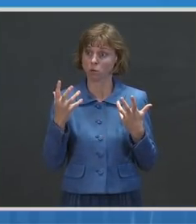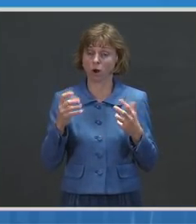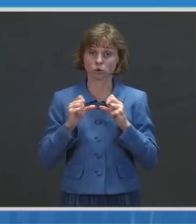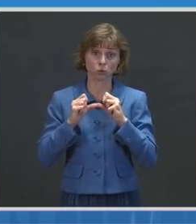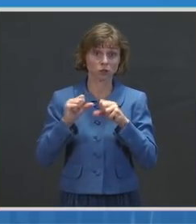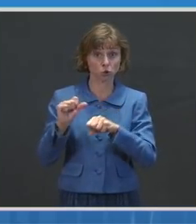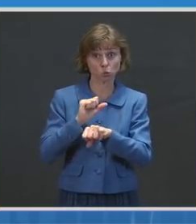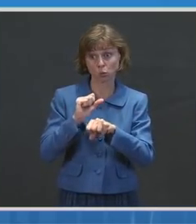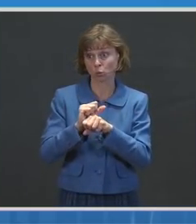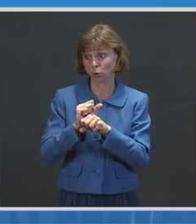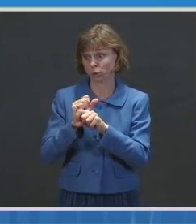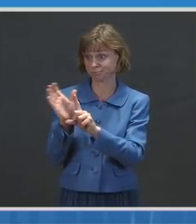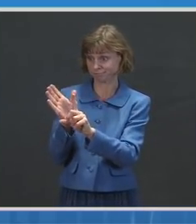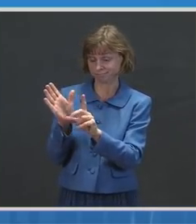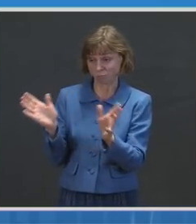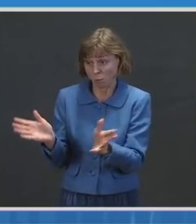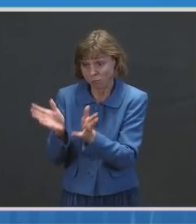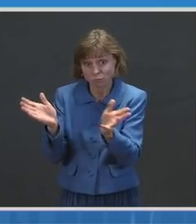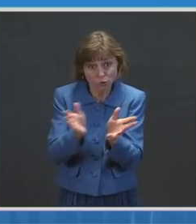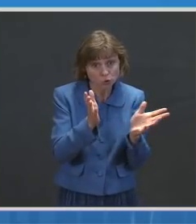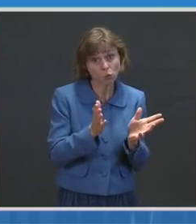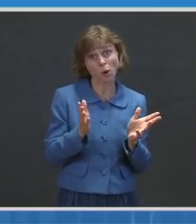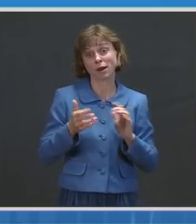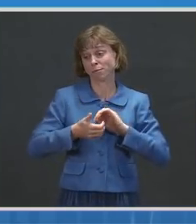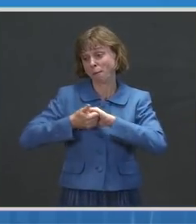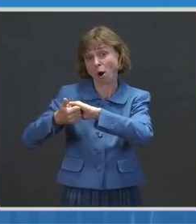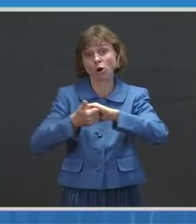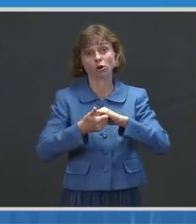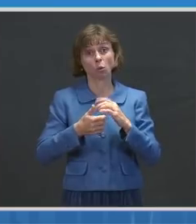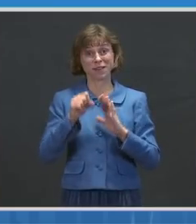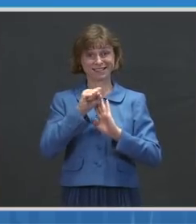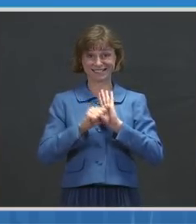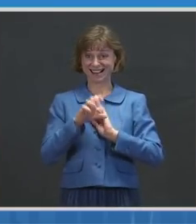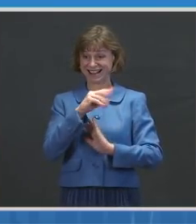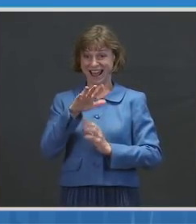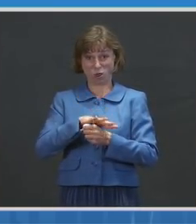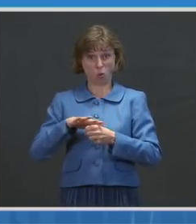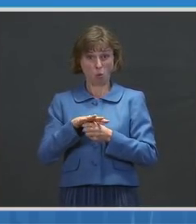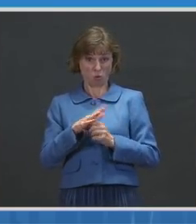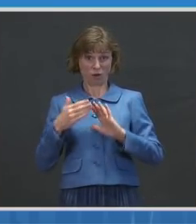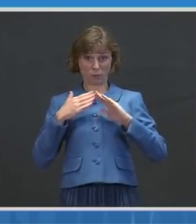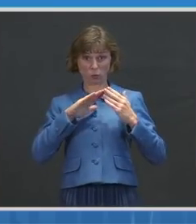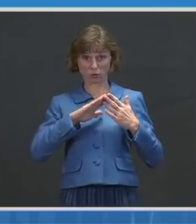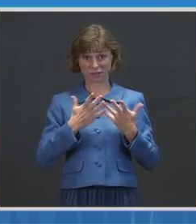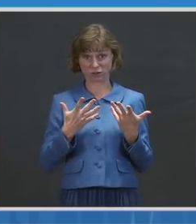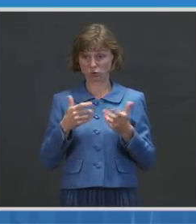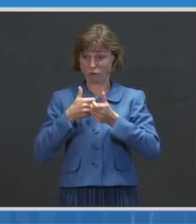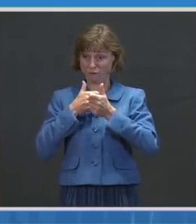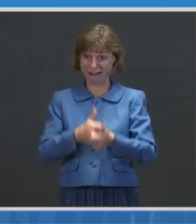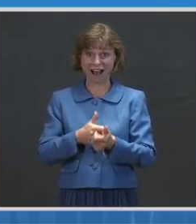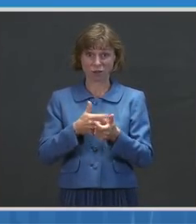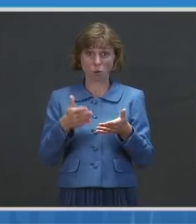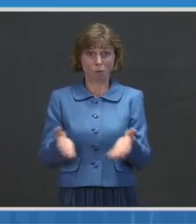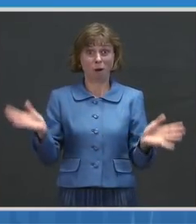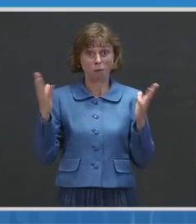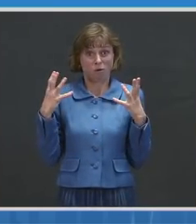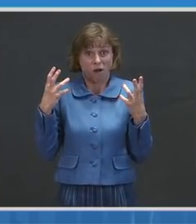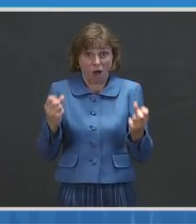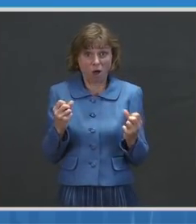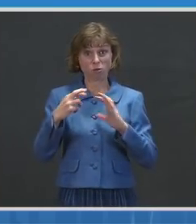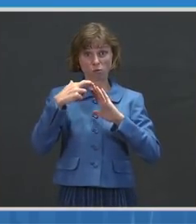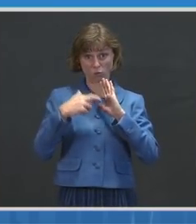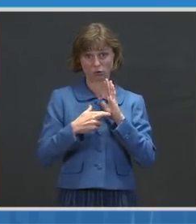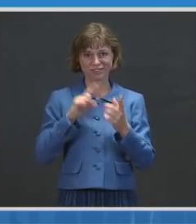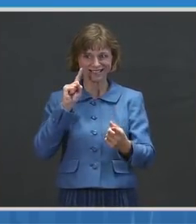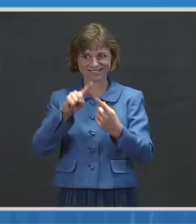partner with states and localities to continue to follow sensible public health measures until such time